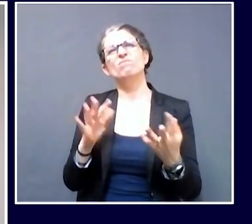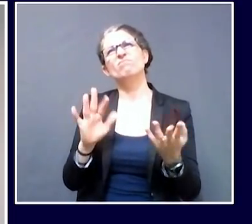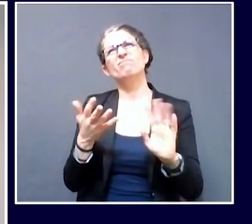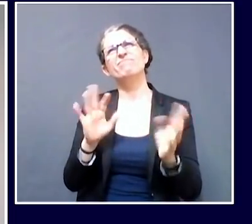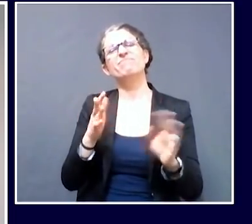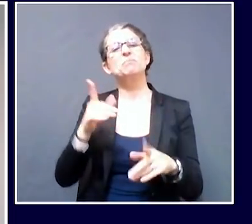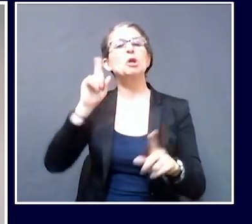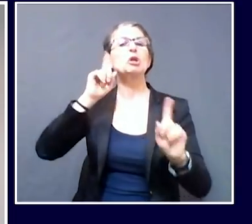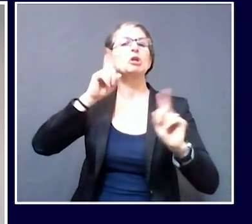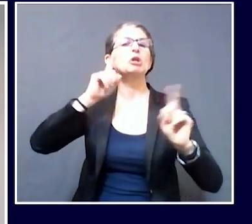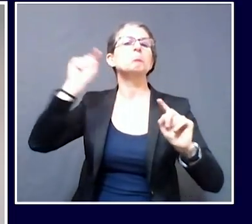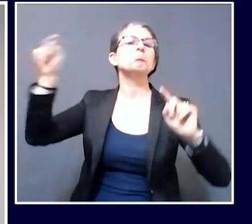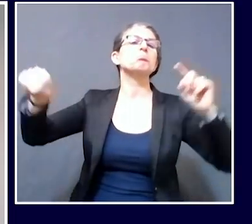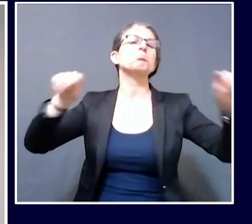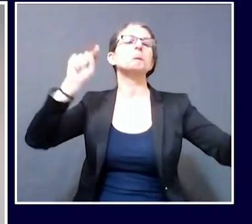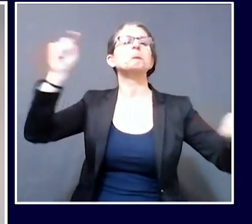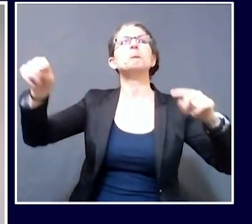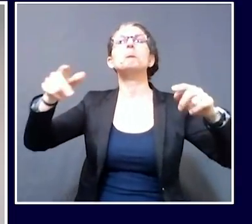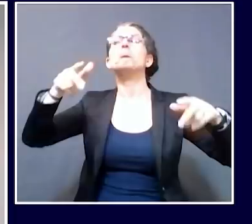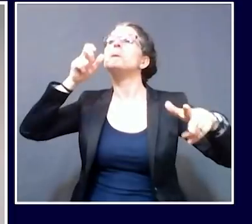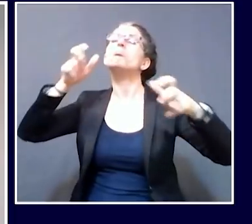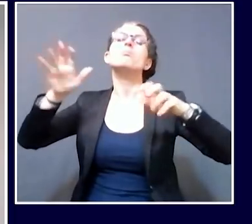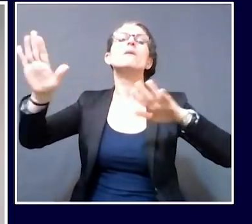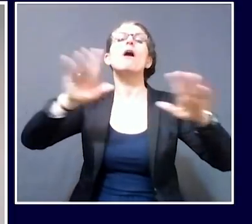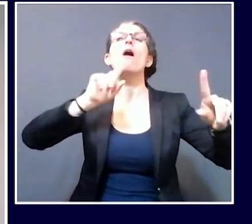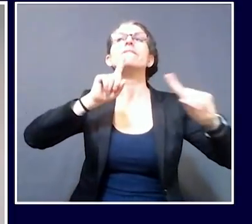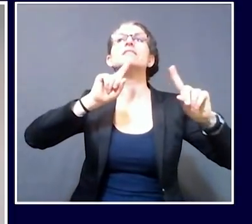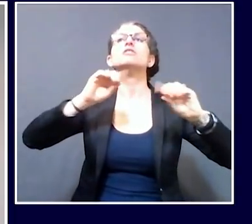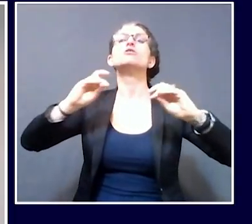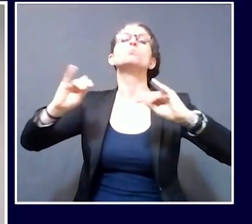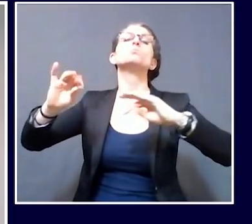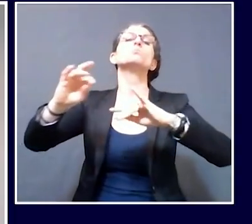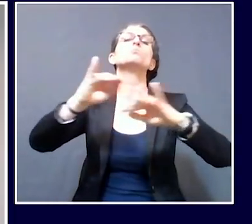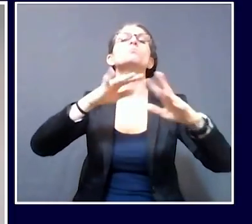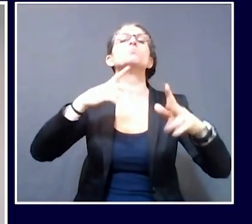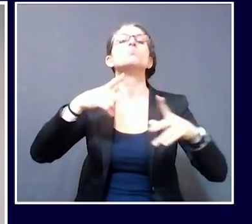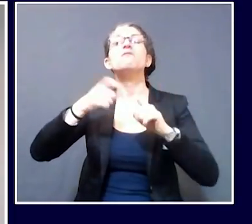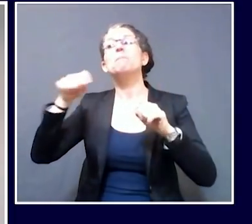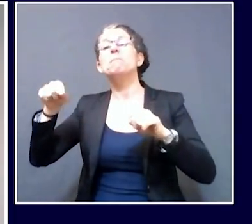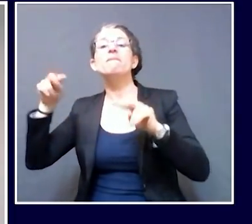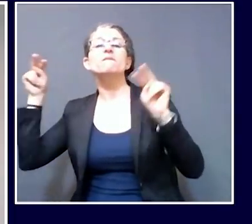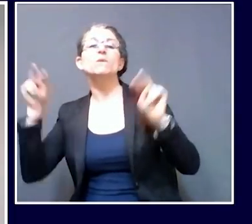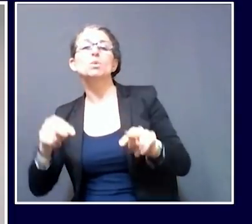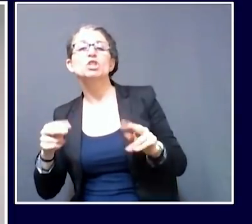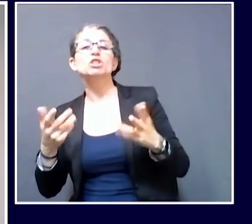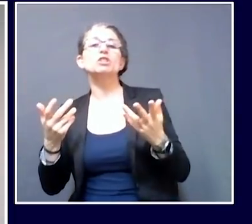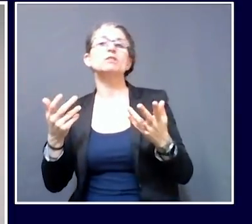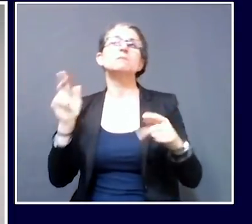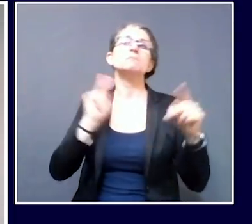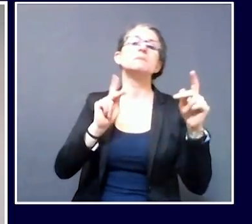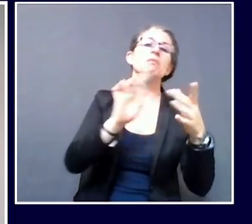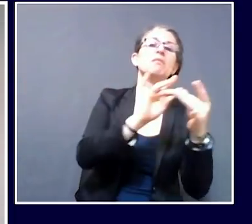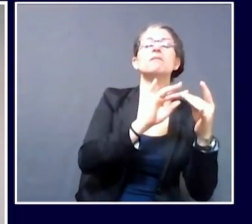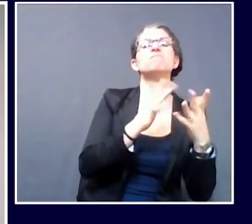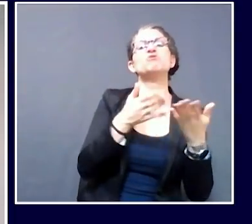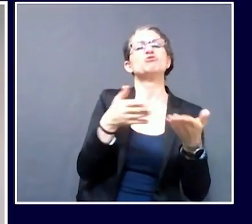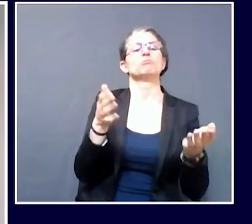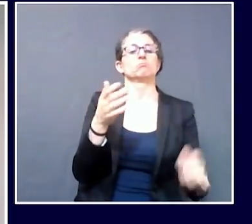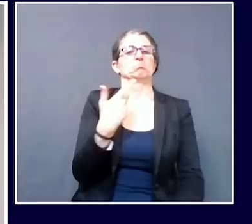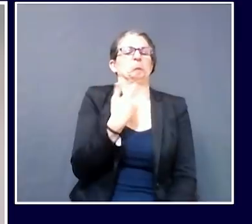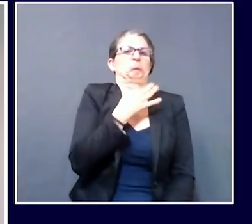acquaintances and readers, listeners, whatever. Just a general sense of confusion and perhaps